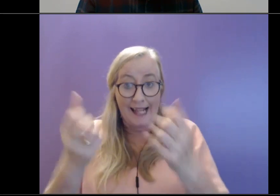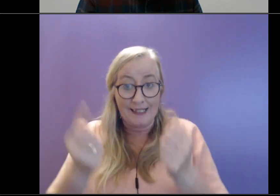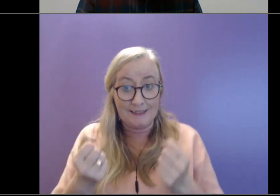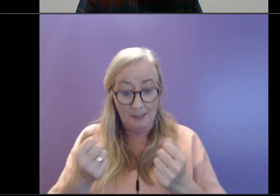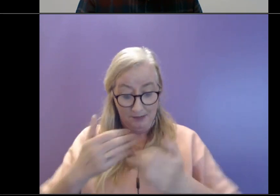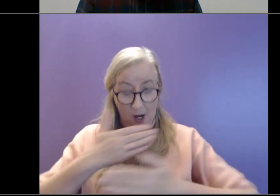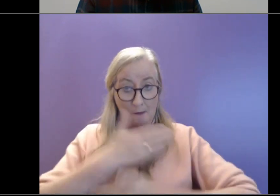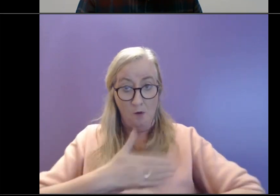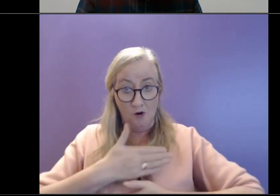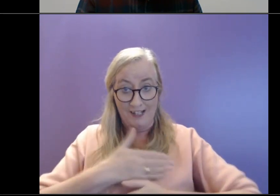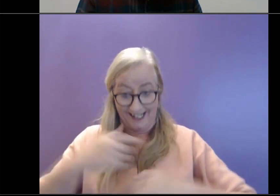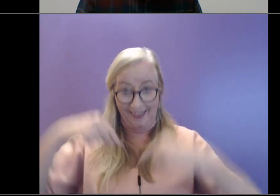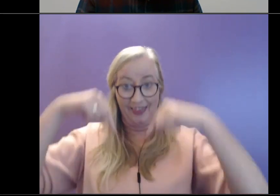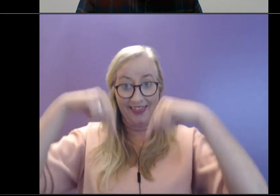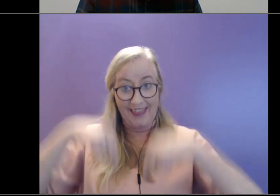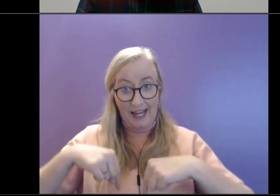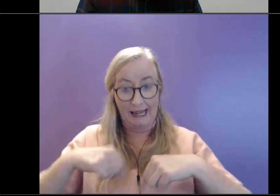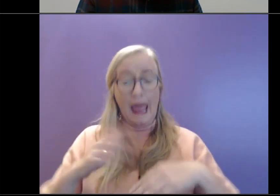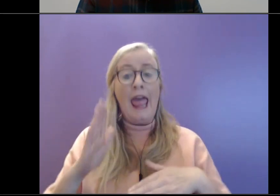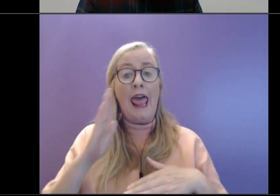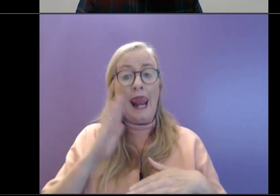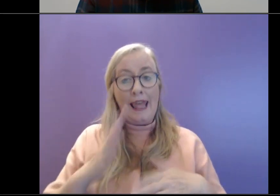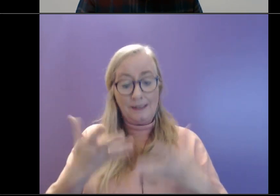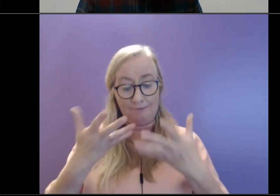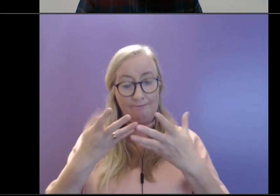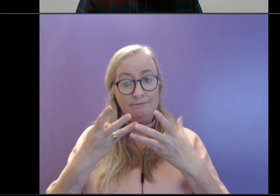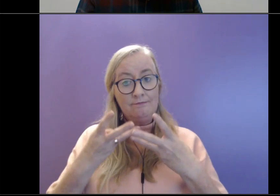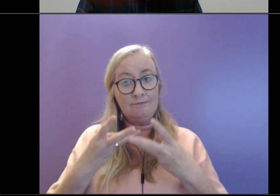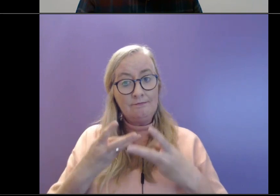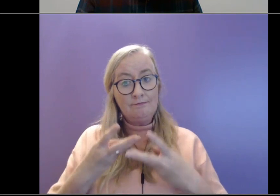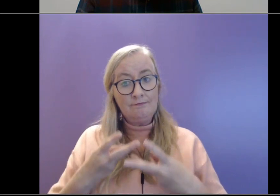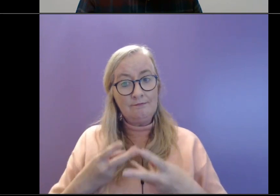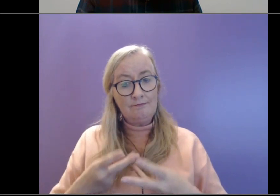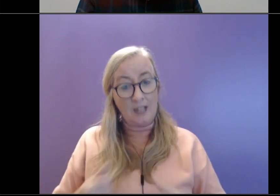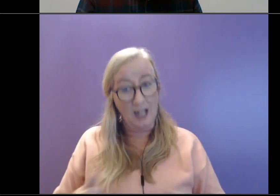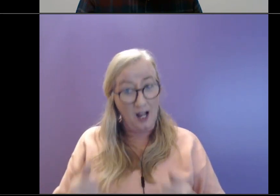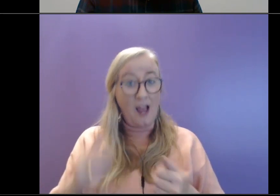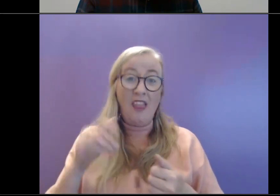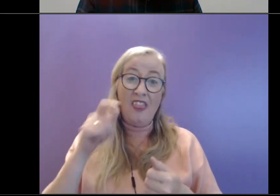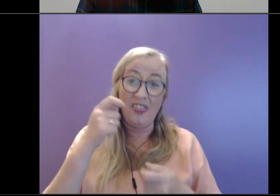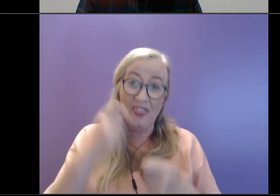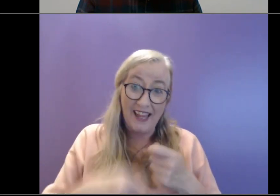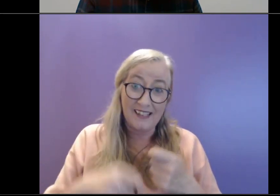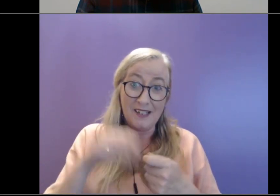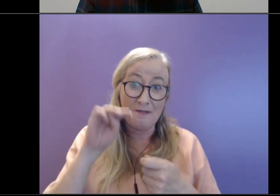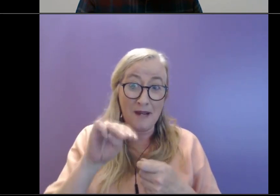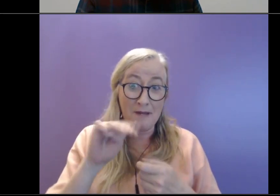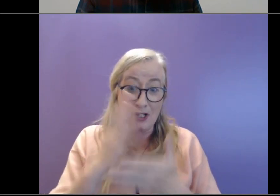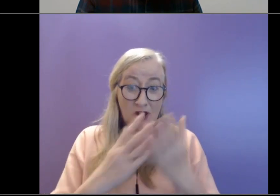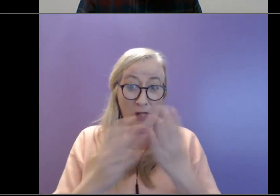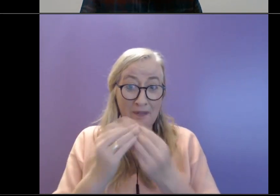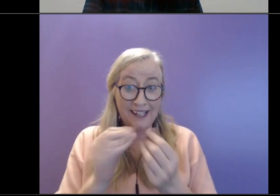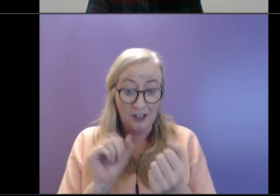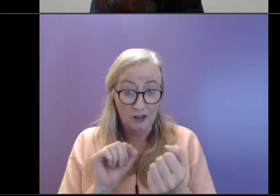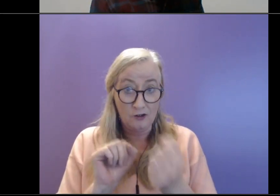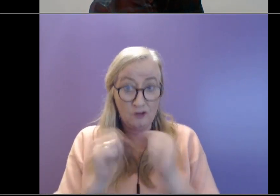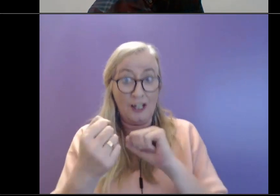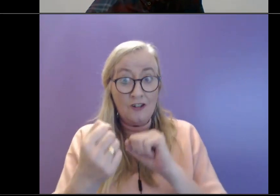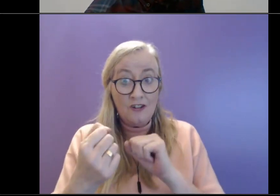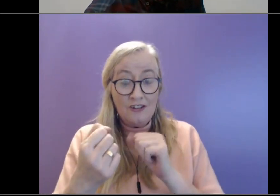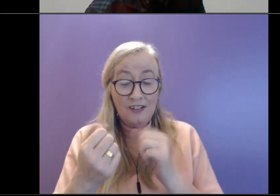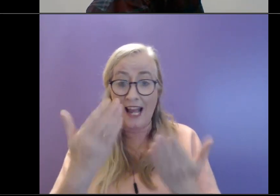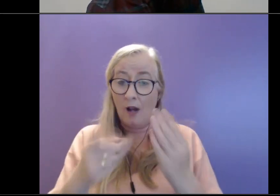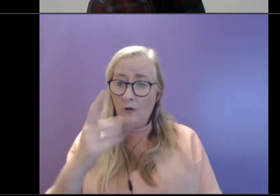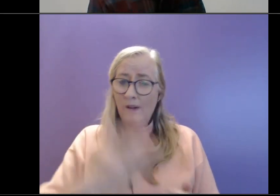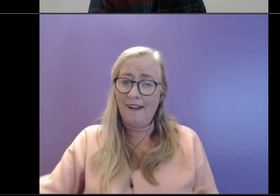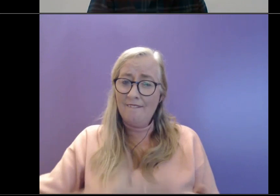to to pass and then something might change in terms of how we see it. I think you even